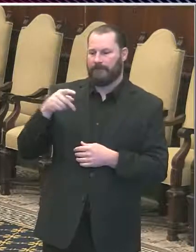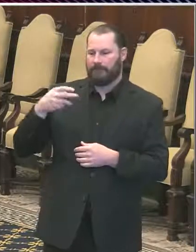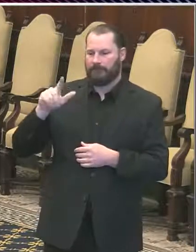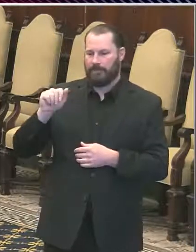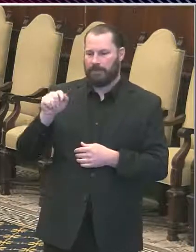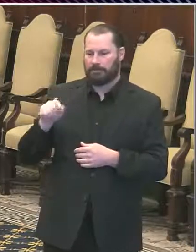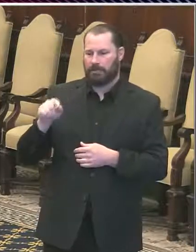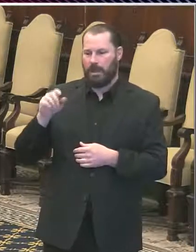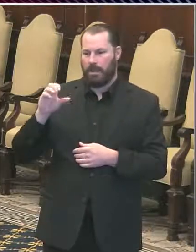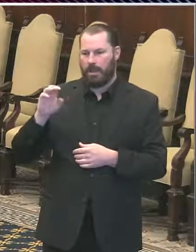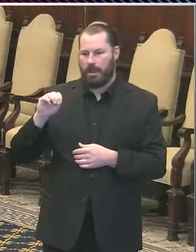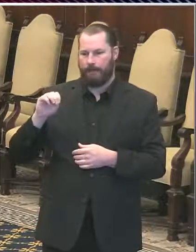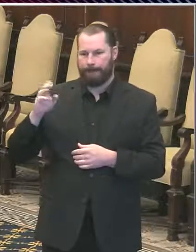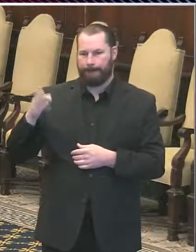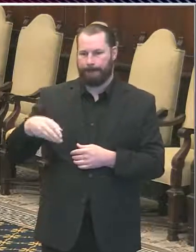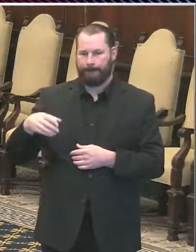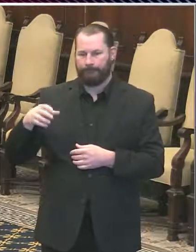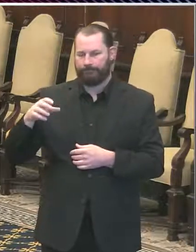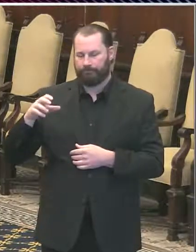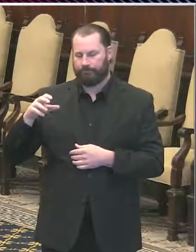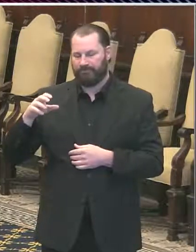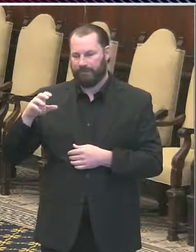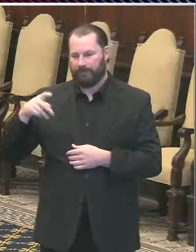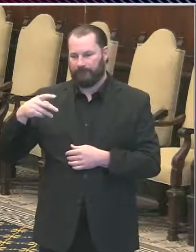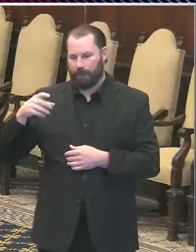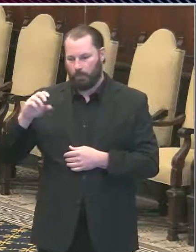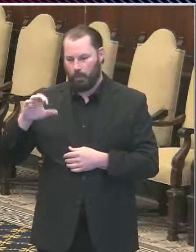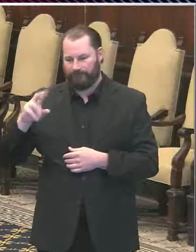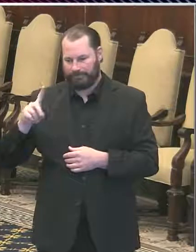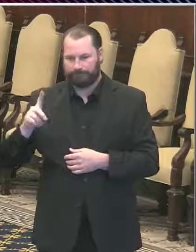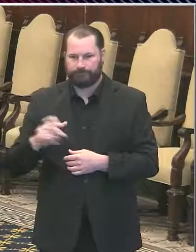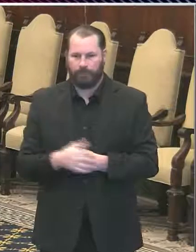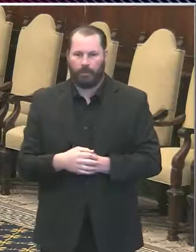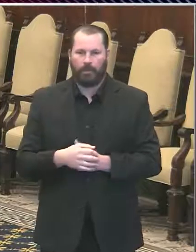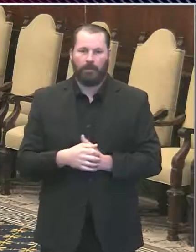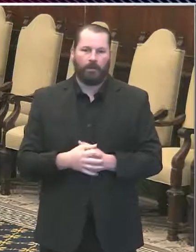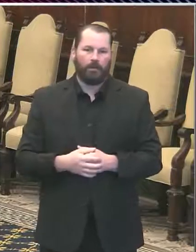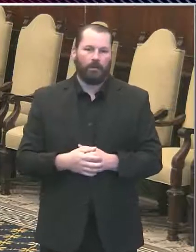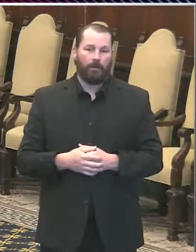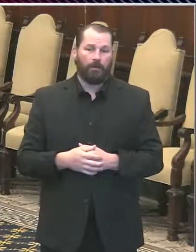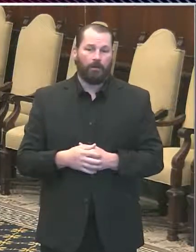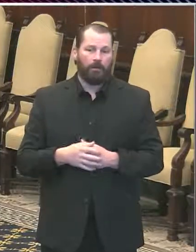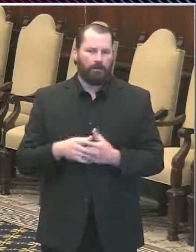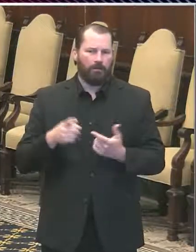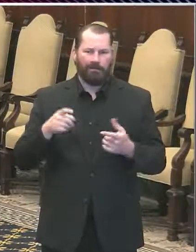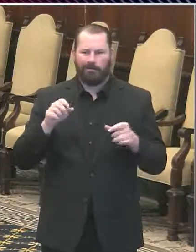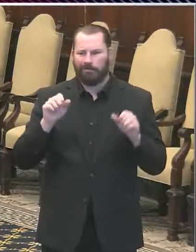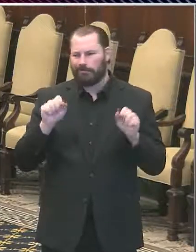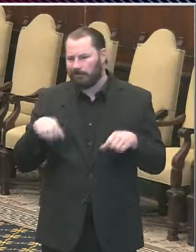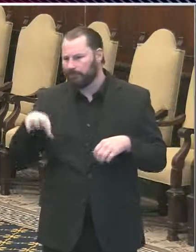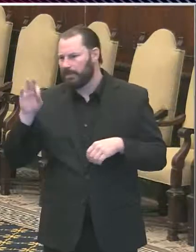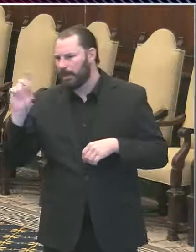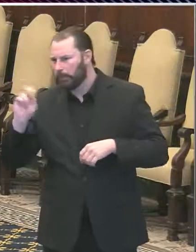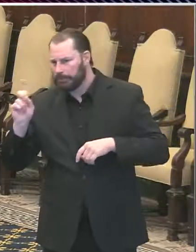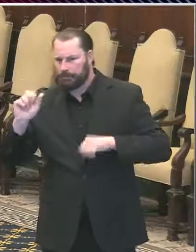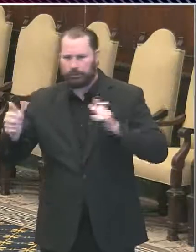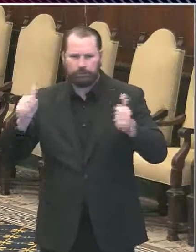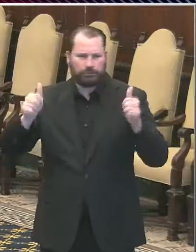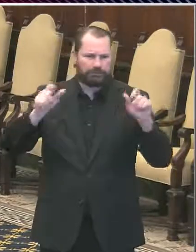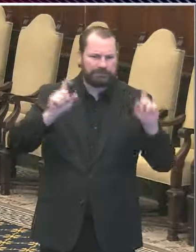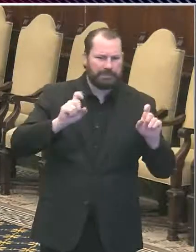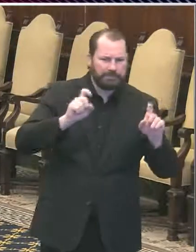can see all the testing sites across the city. You can click on any dot in the map and find out where that site is, what phone number you need to call to make an appointment.